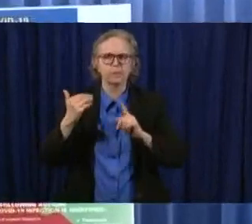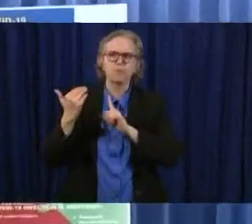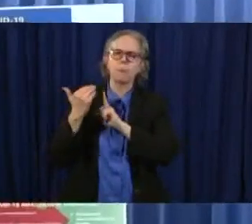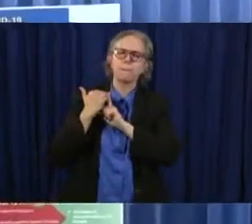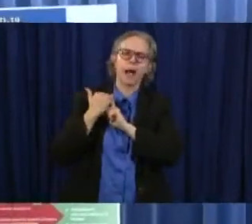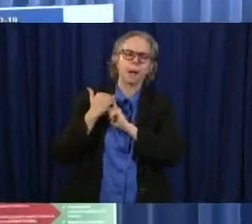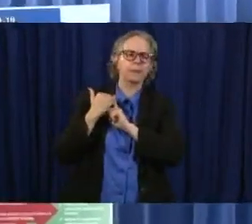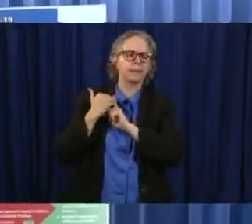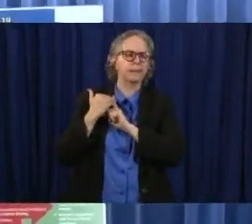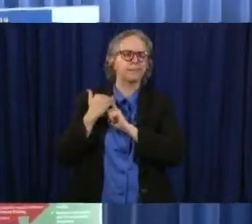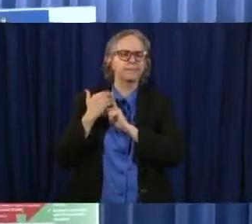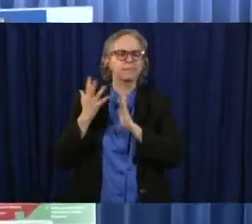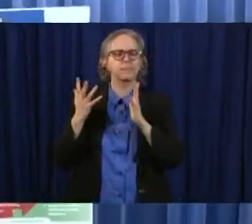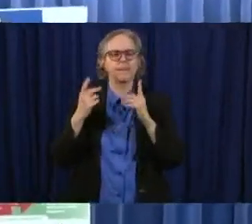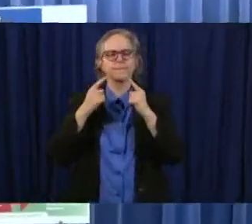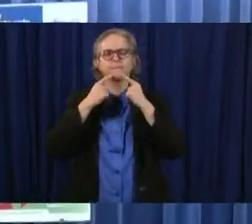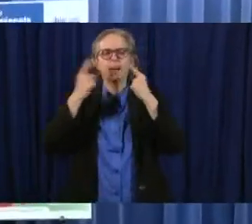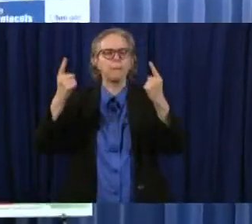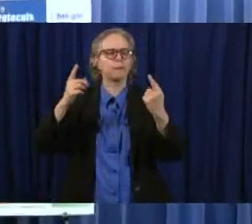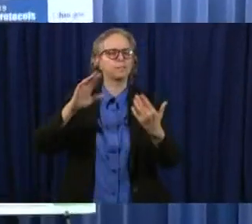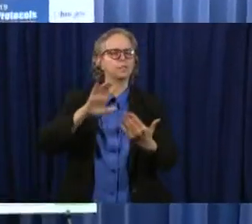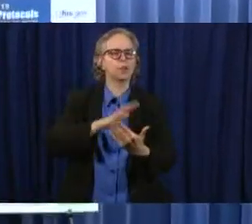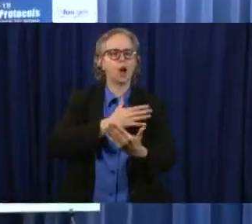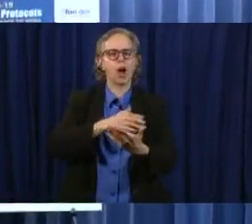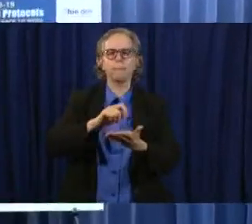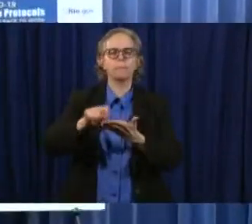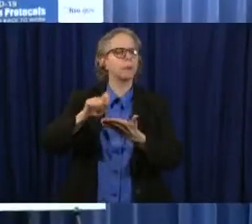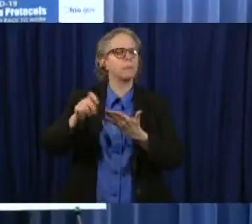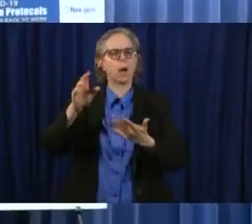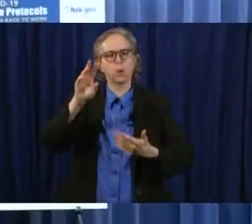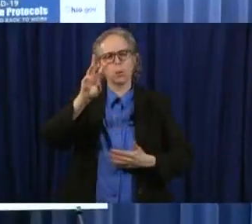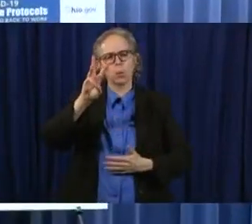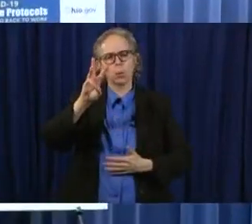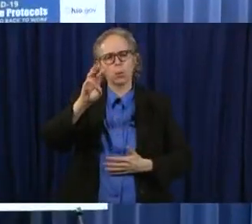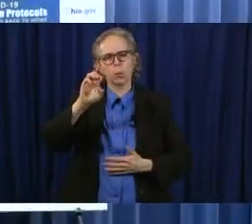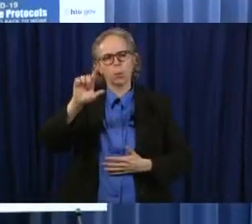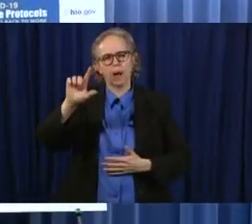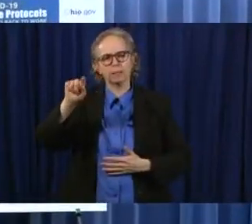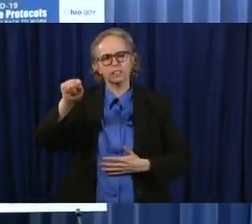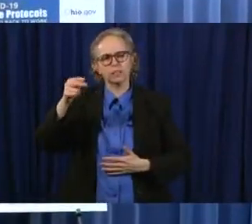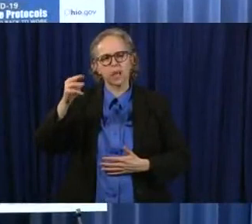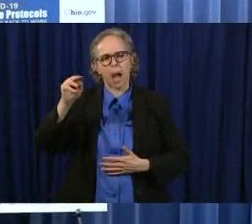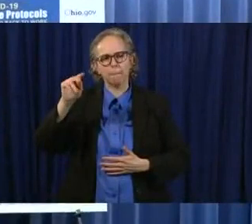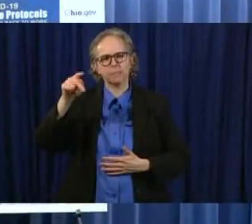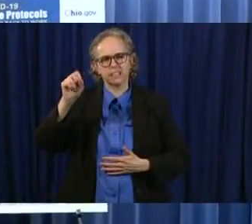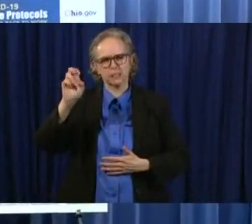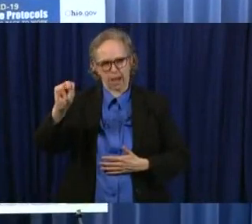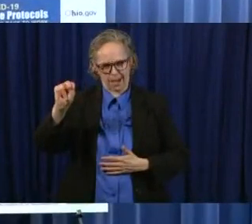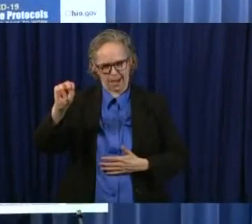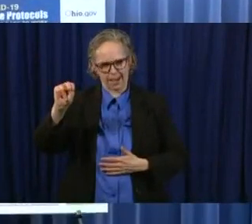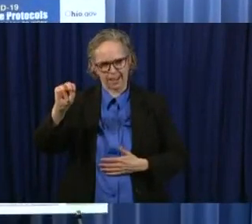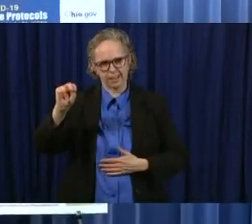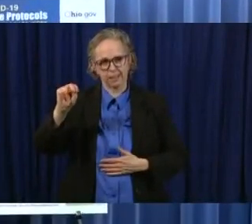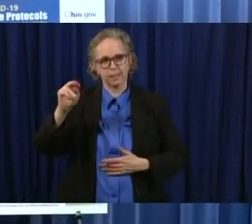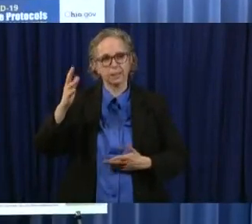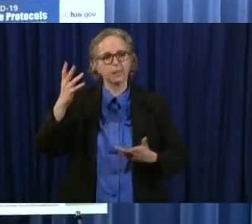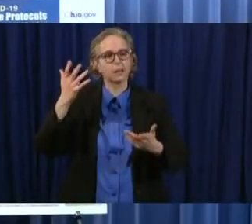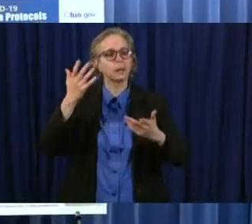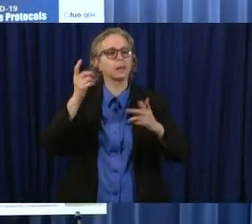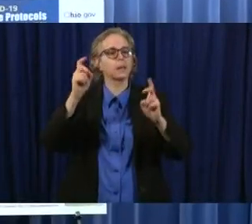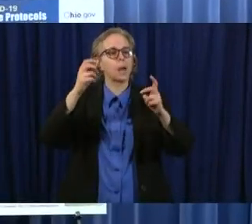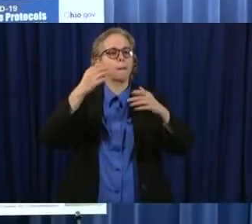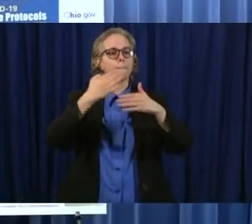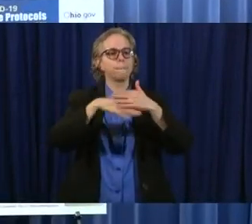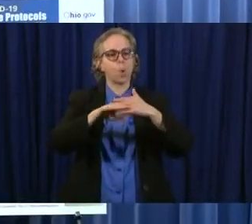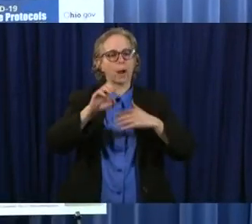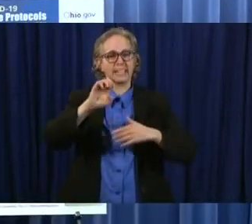will thompson uh will thompson was born in east liverpool in 1847 graduated from then